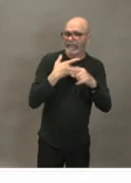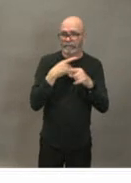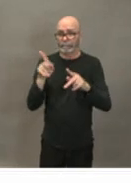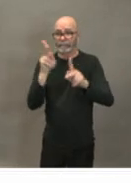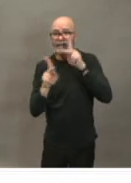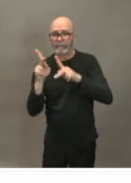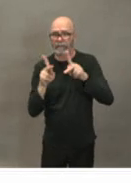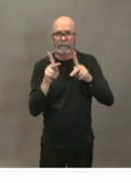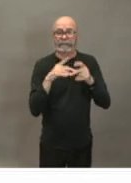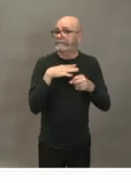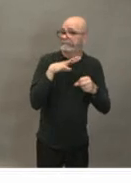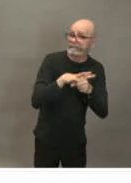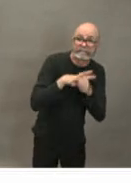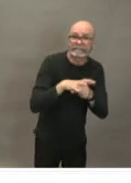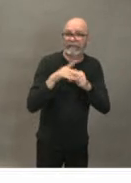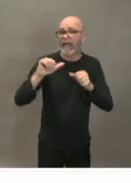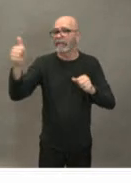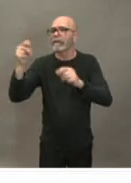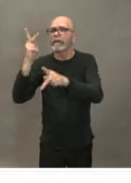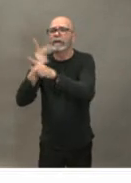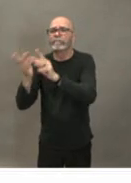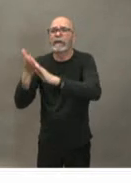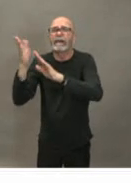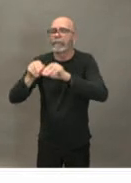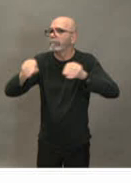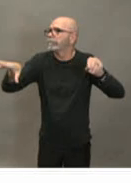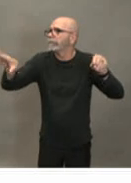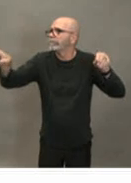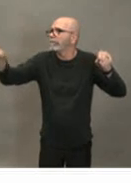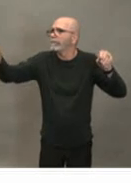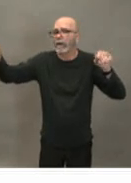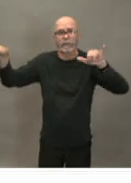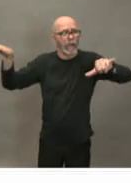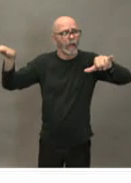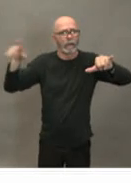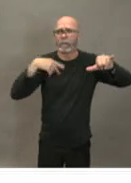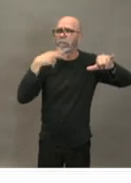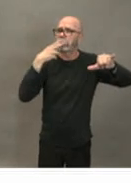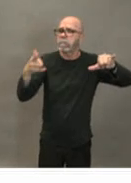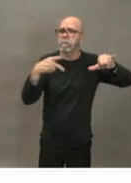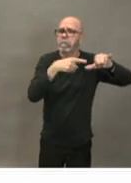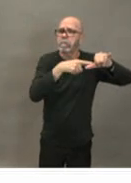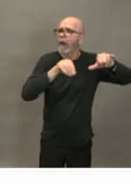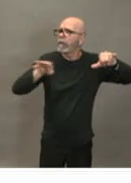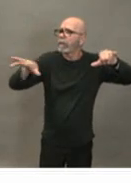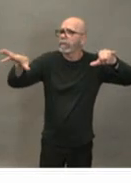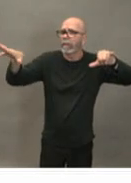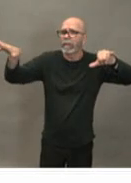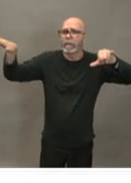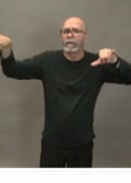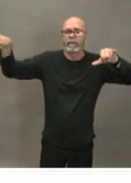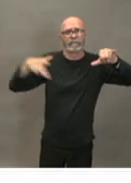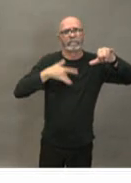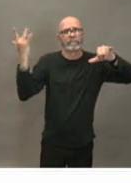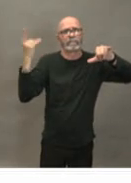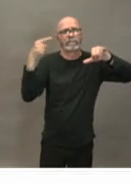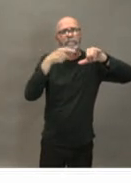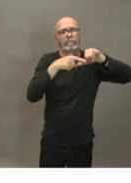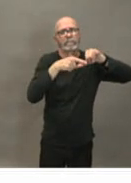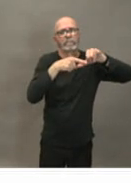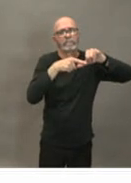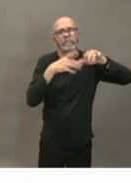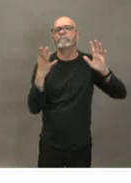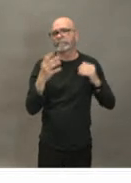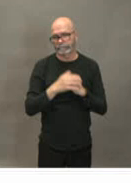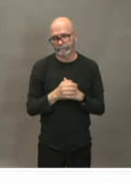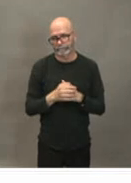with significantly reduced numbers of people the third thing is that we need to we may potentially need to do things that disrupt